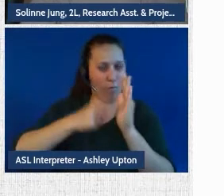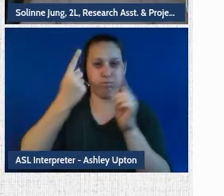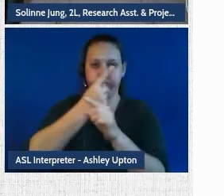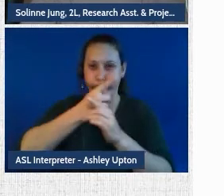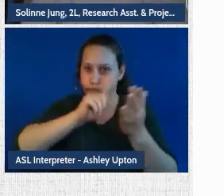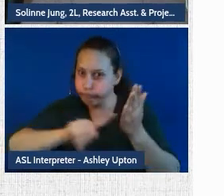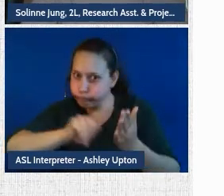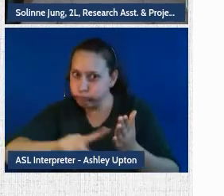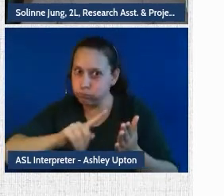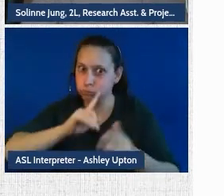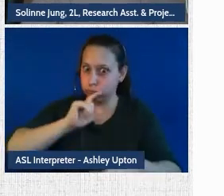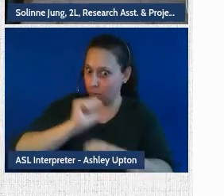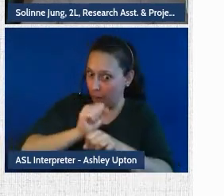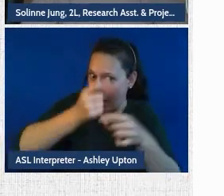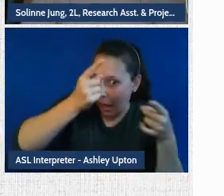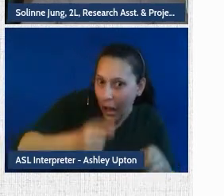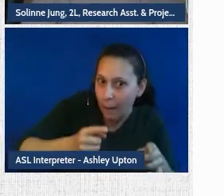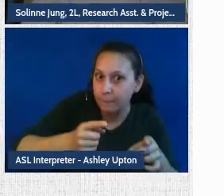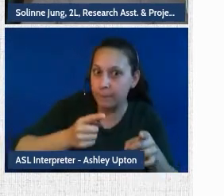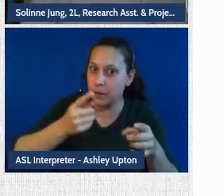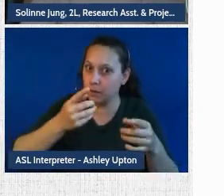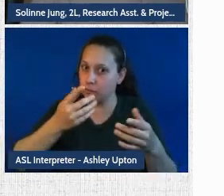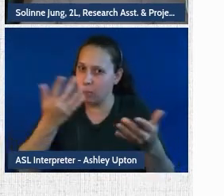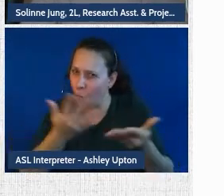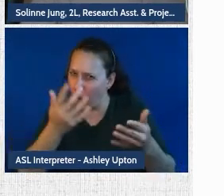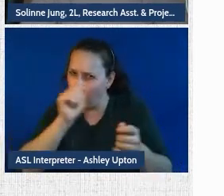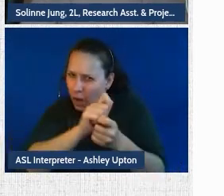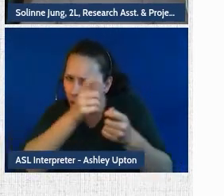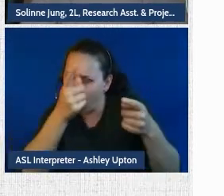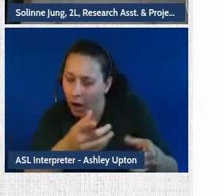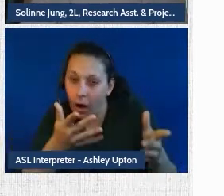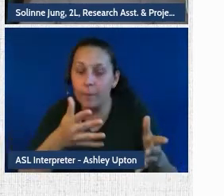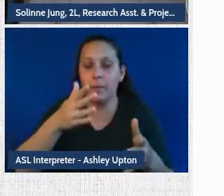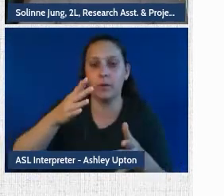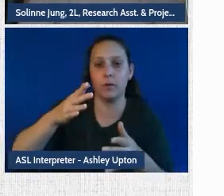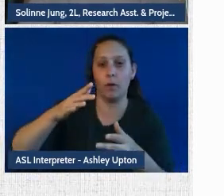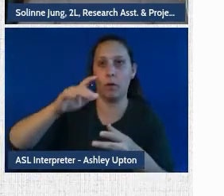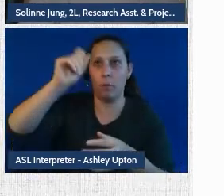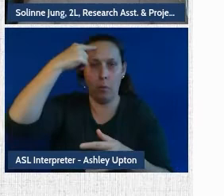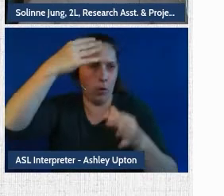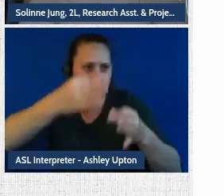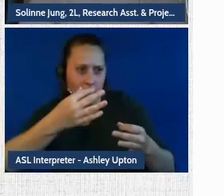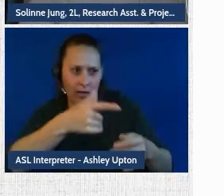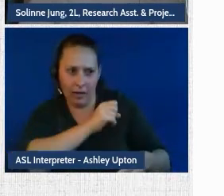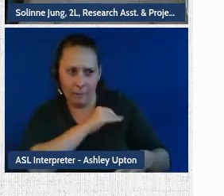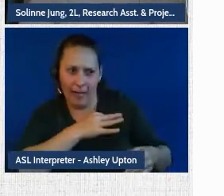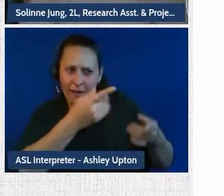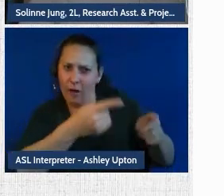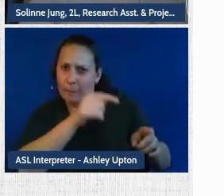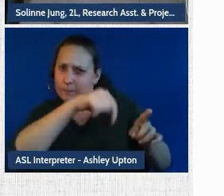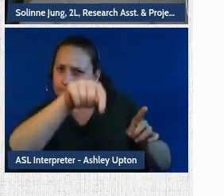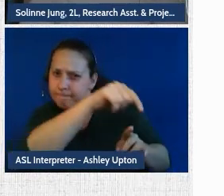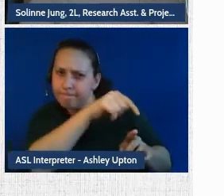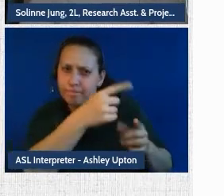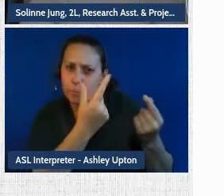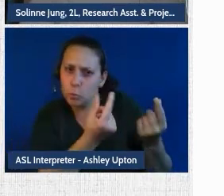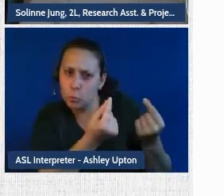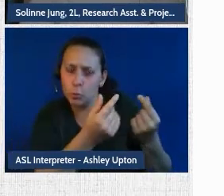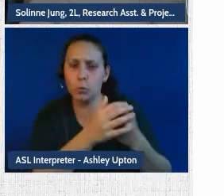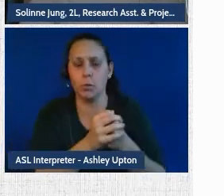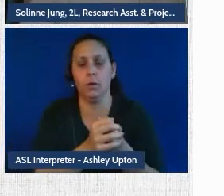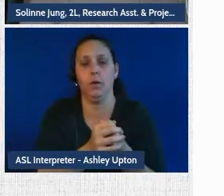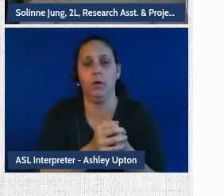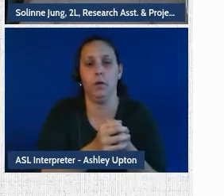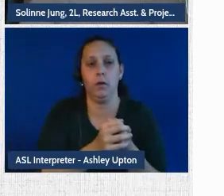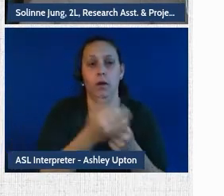what actually happened, help the employer decide what will happen to the employee, and also bring light to